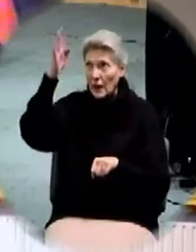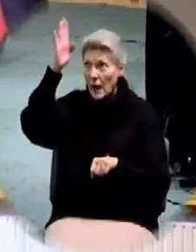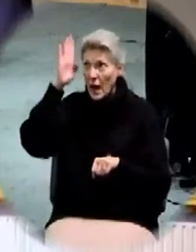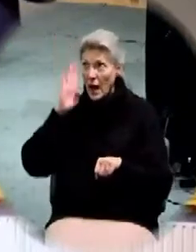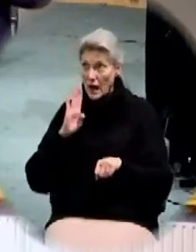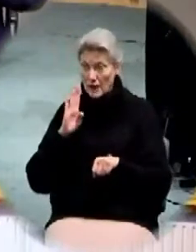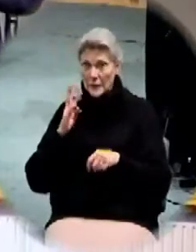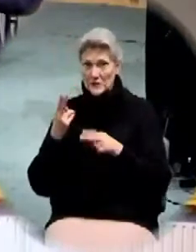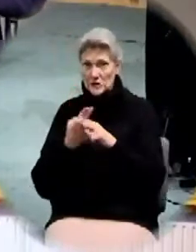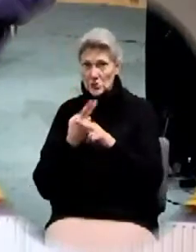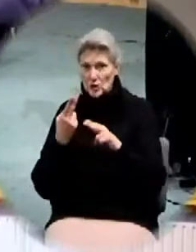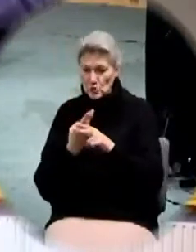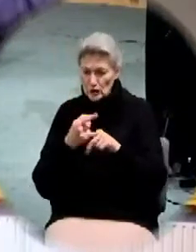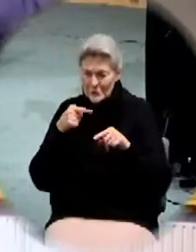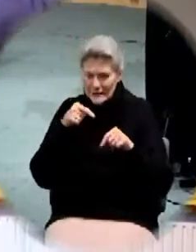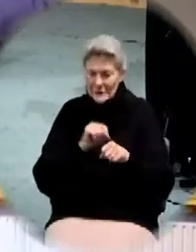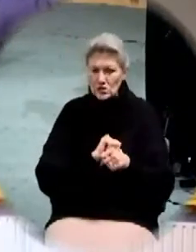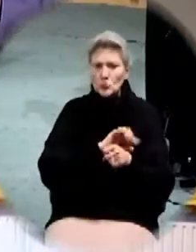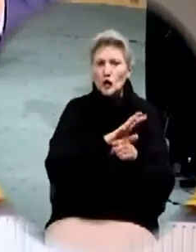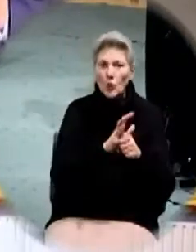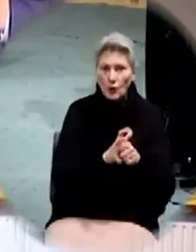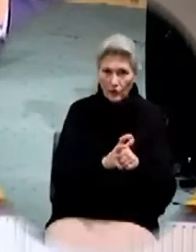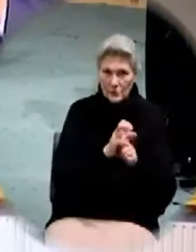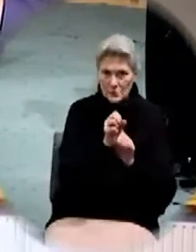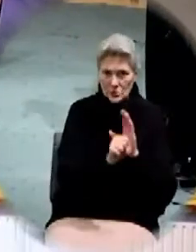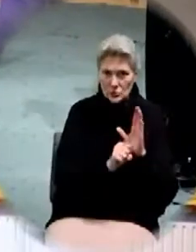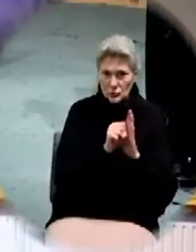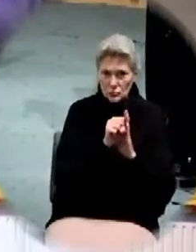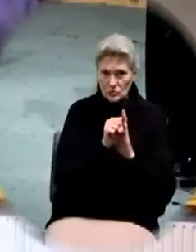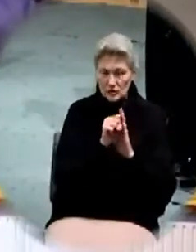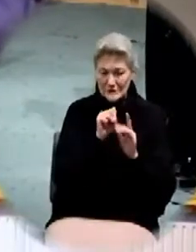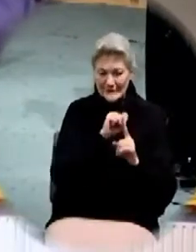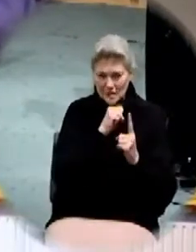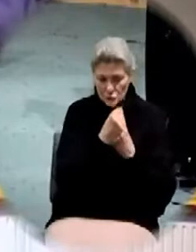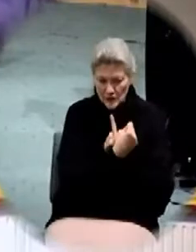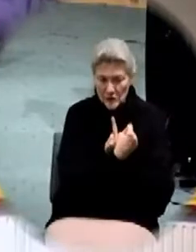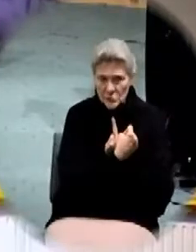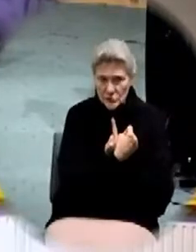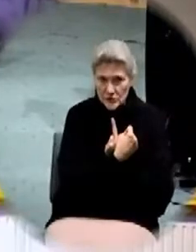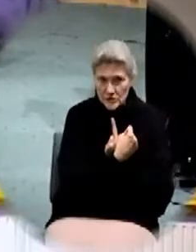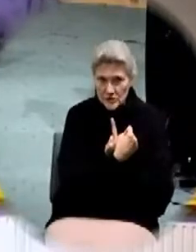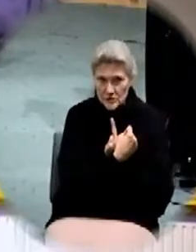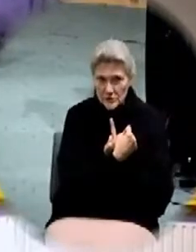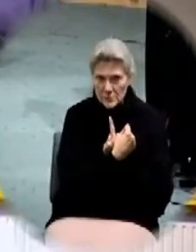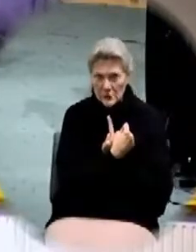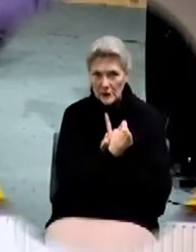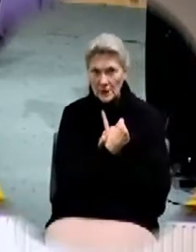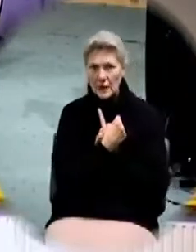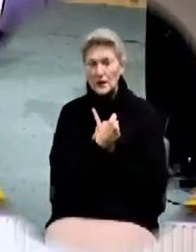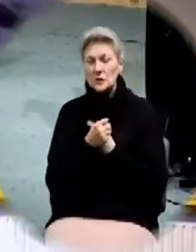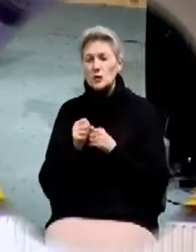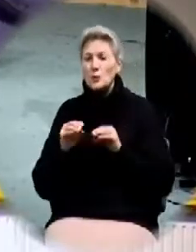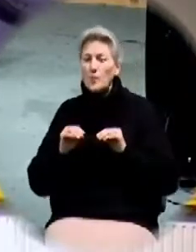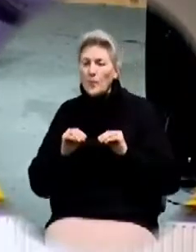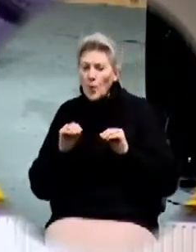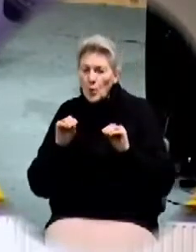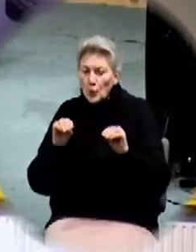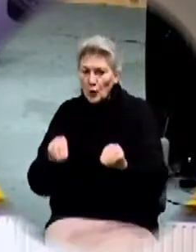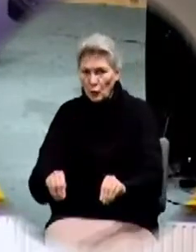used this to try to cause his people to move off of flat dead center.